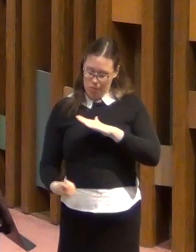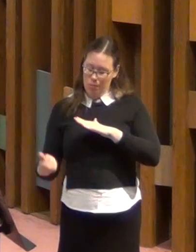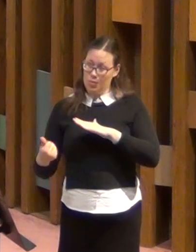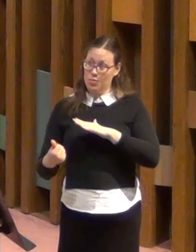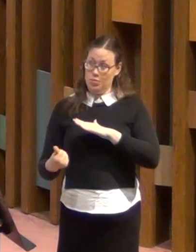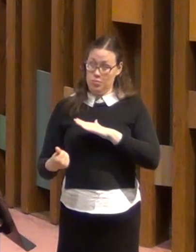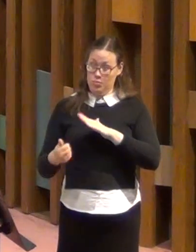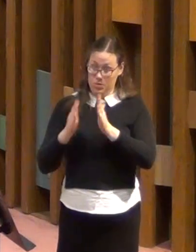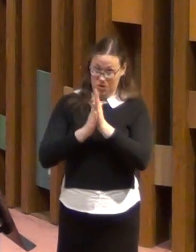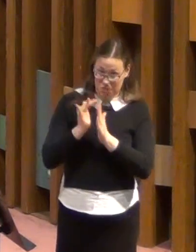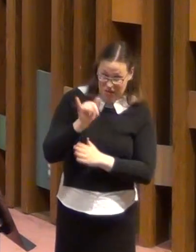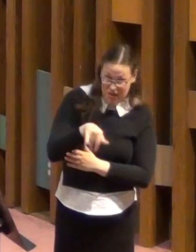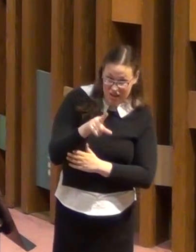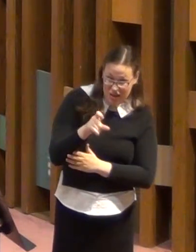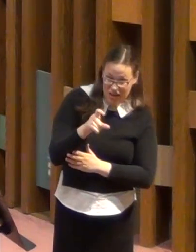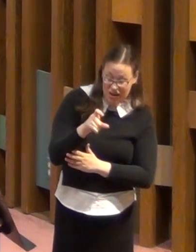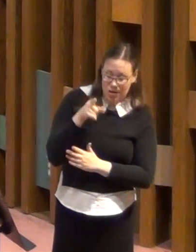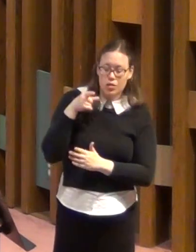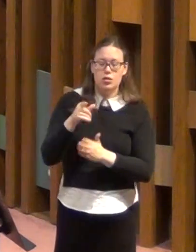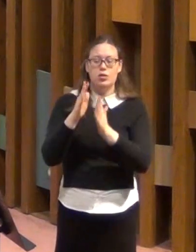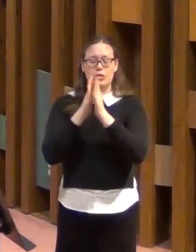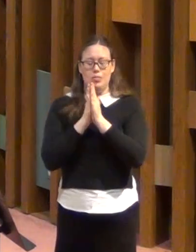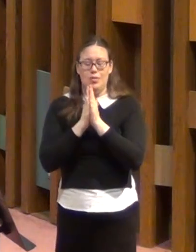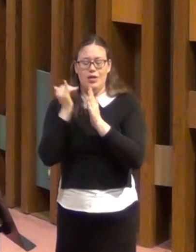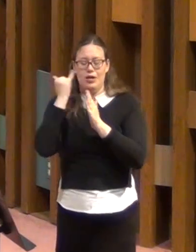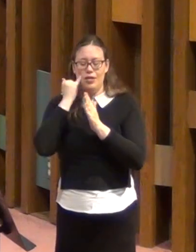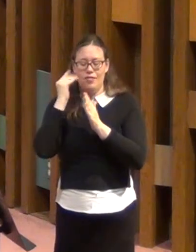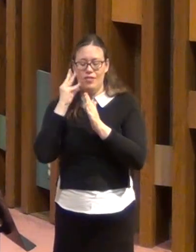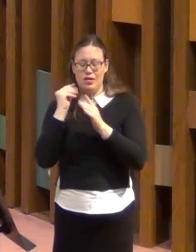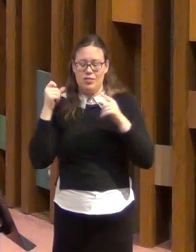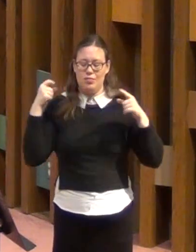Do you pray to be delivered from conflicts?